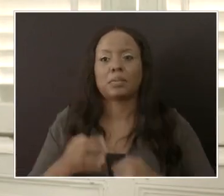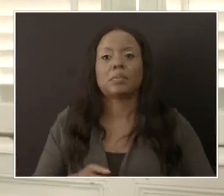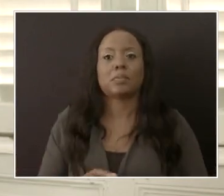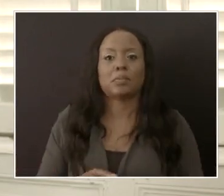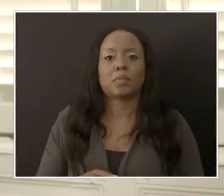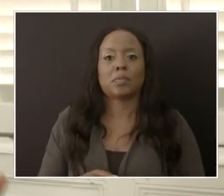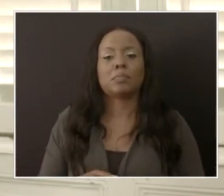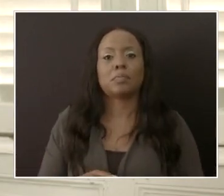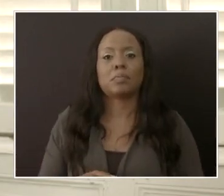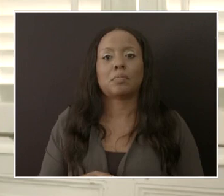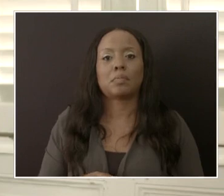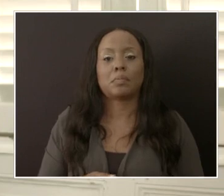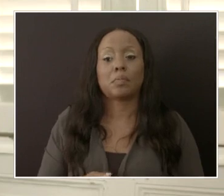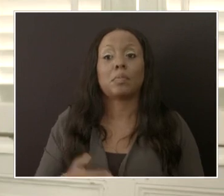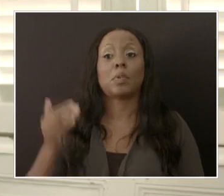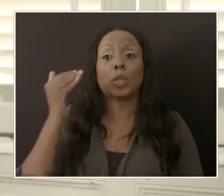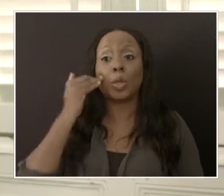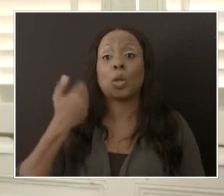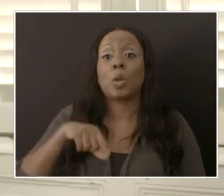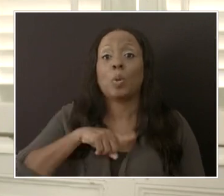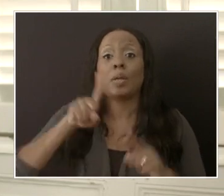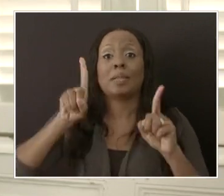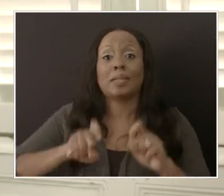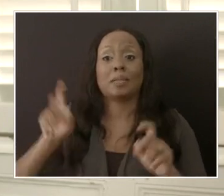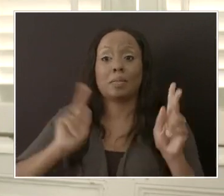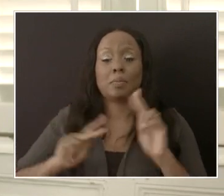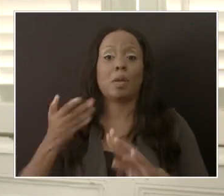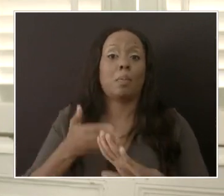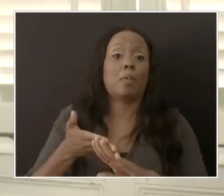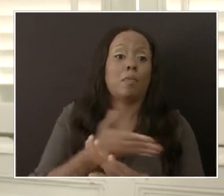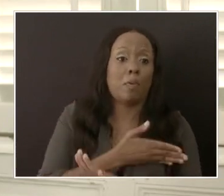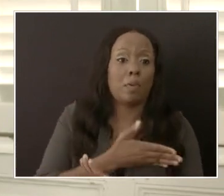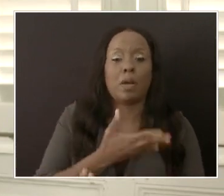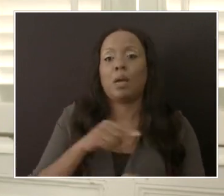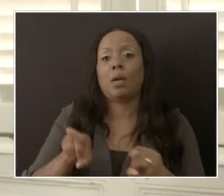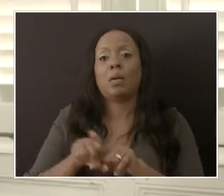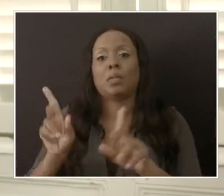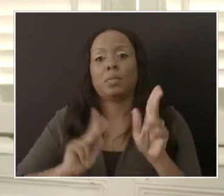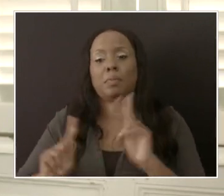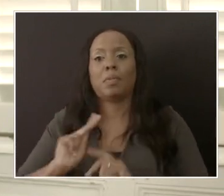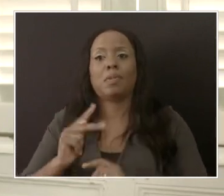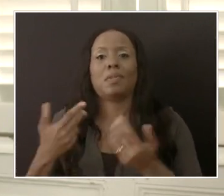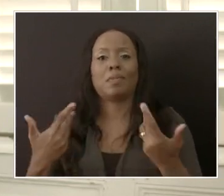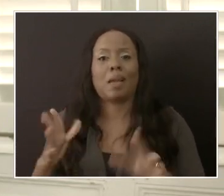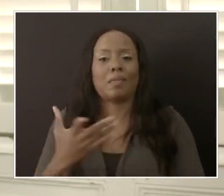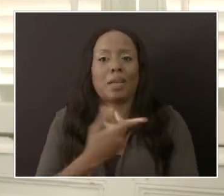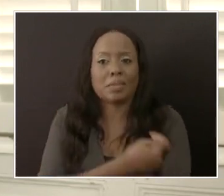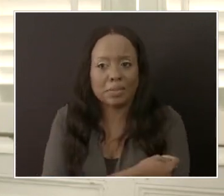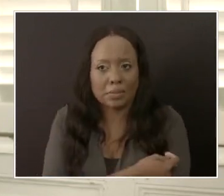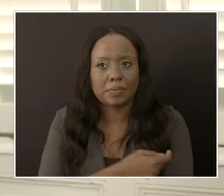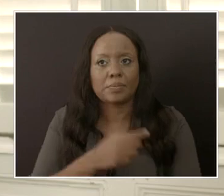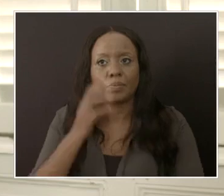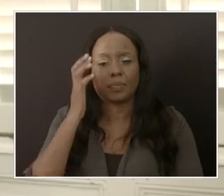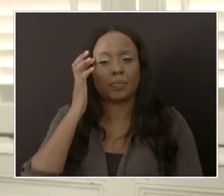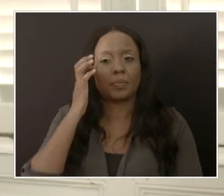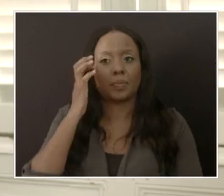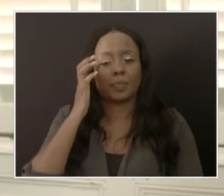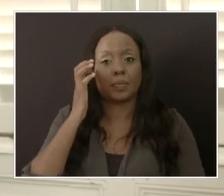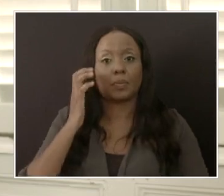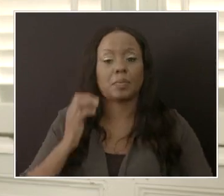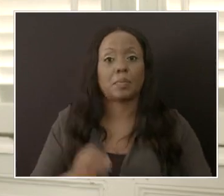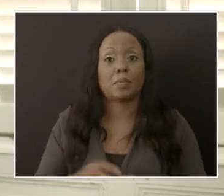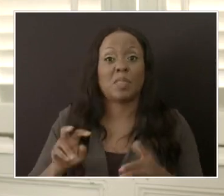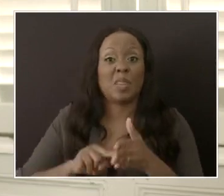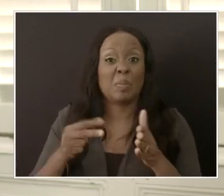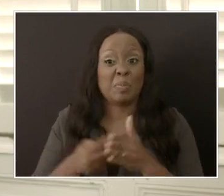obviously we would have tested persons prior and persons also were vaccinated. So will this be something that we're looking at